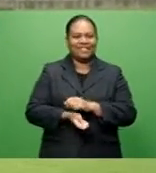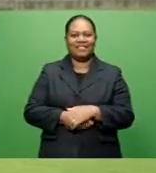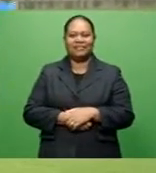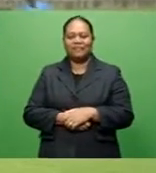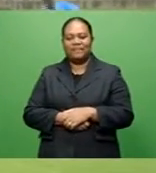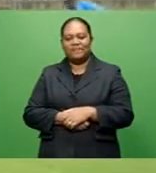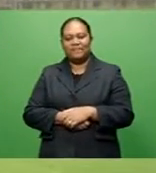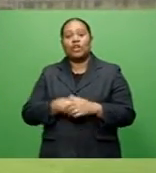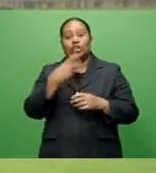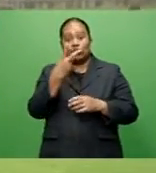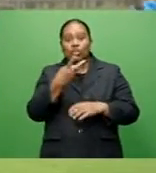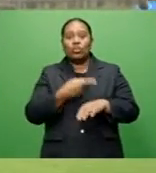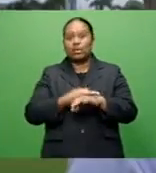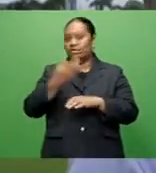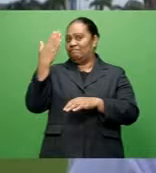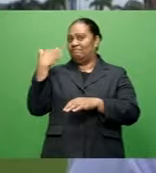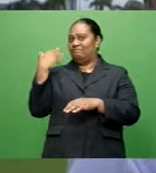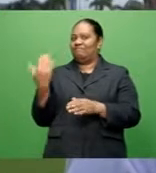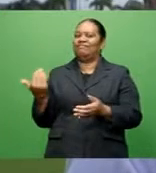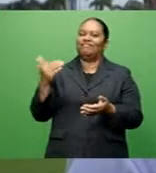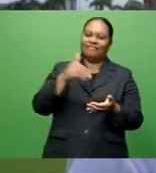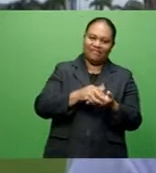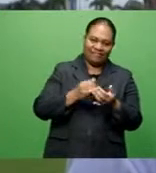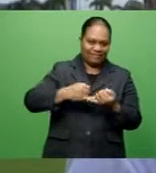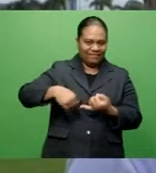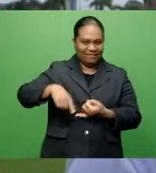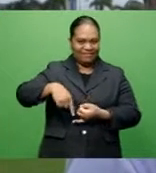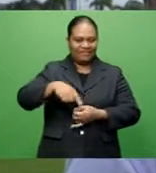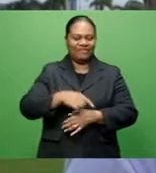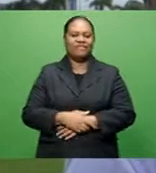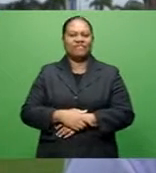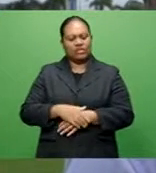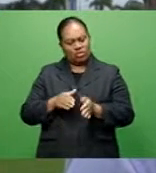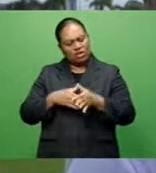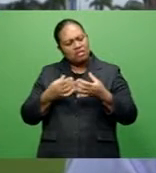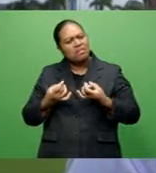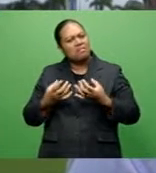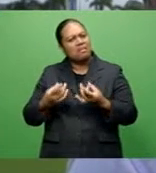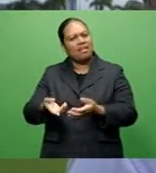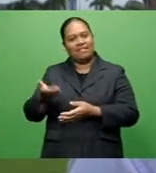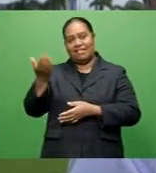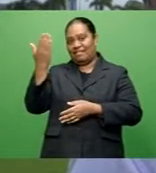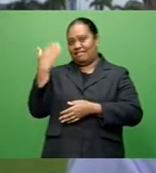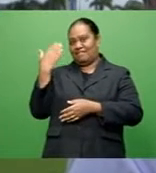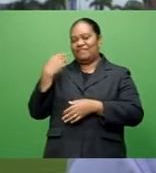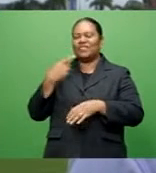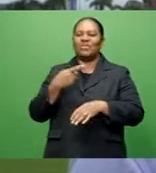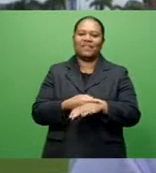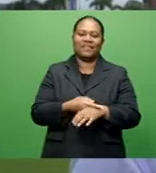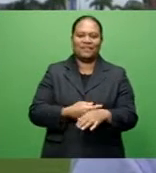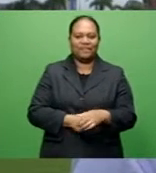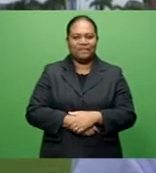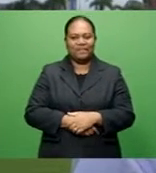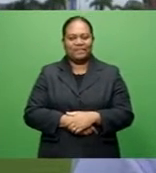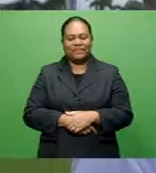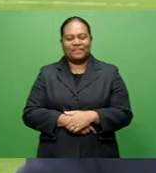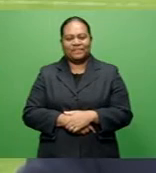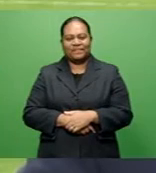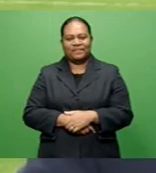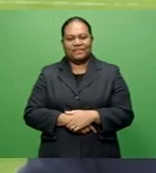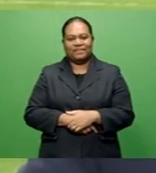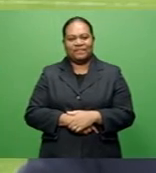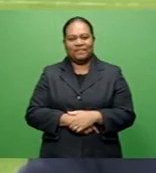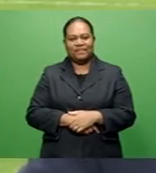two weeks ago. And they have been preparing for the last week or so in Suva.